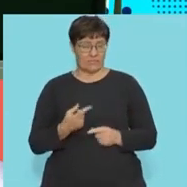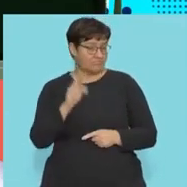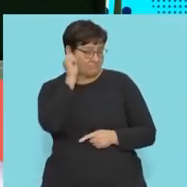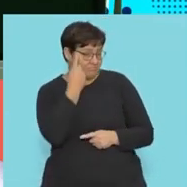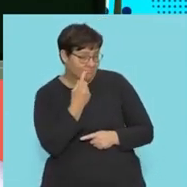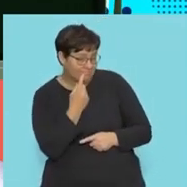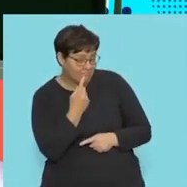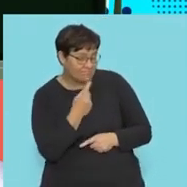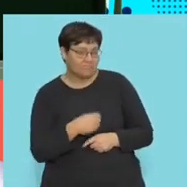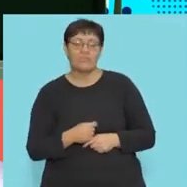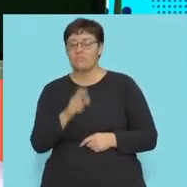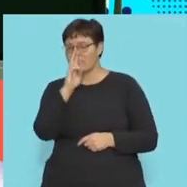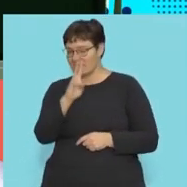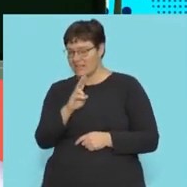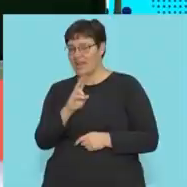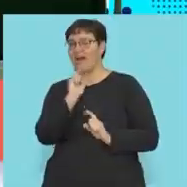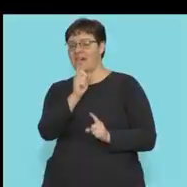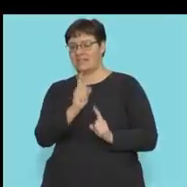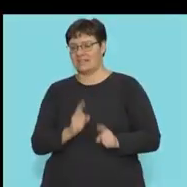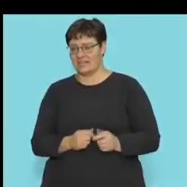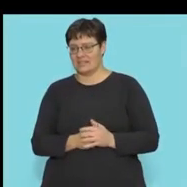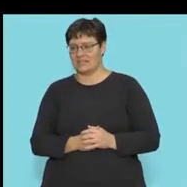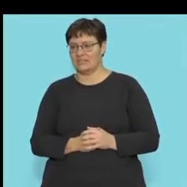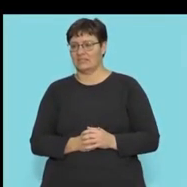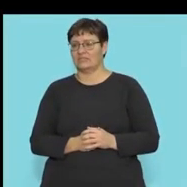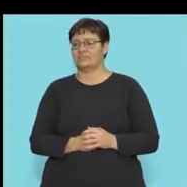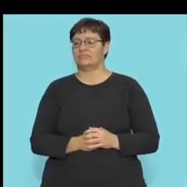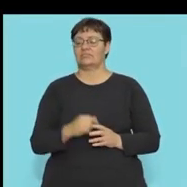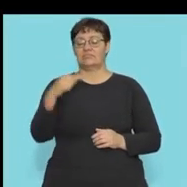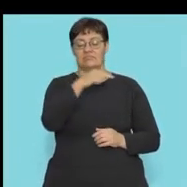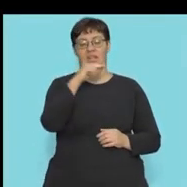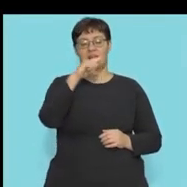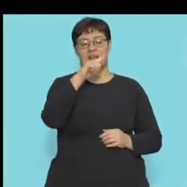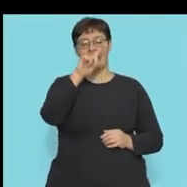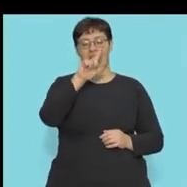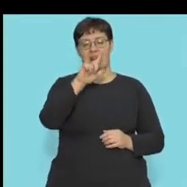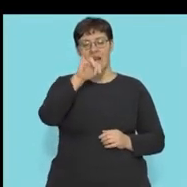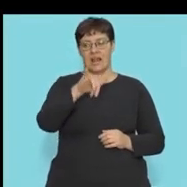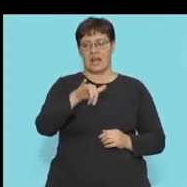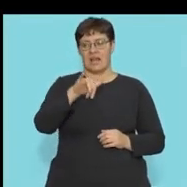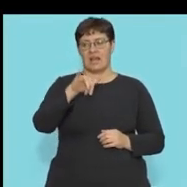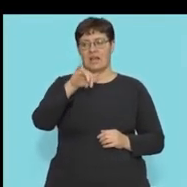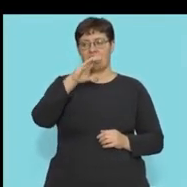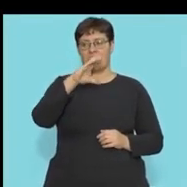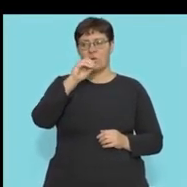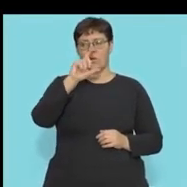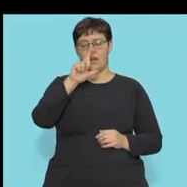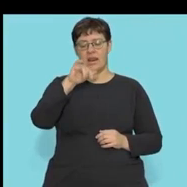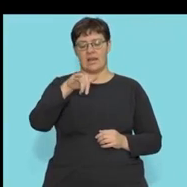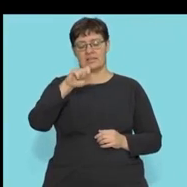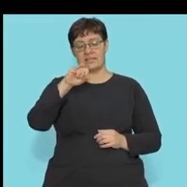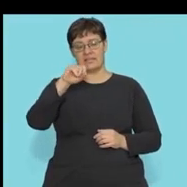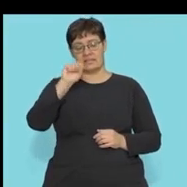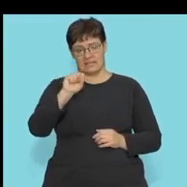a bell. Now let's reveal those answers. So as I mentioned, the first answer would be glycolysis,